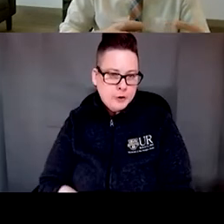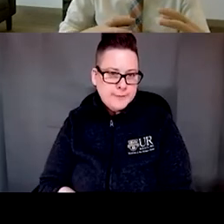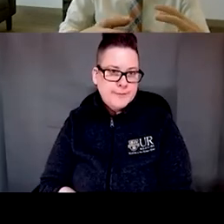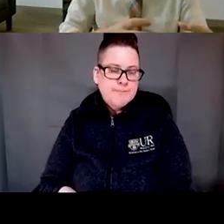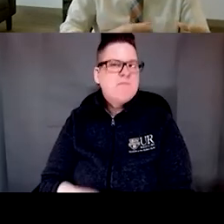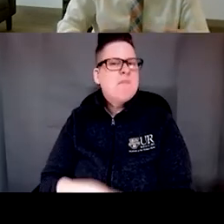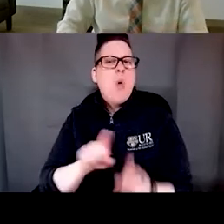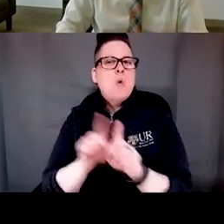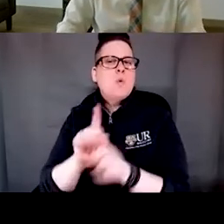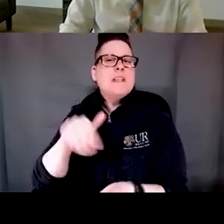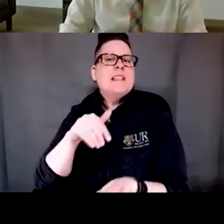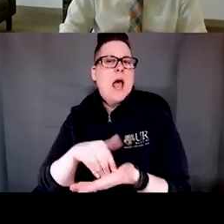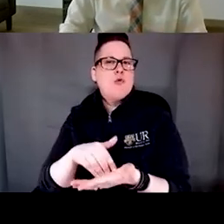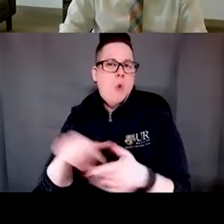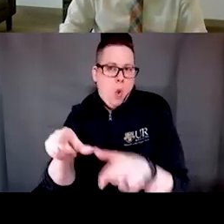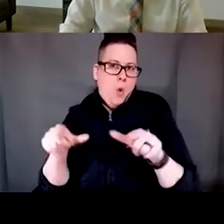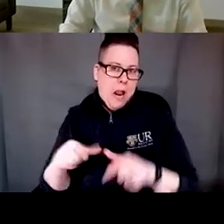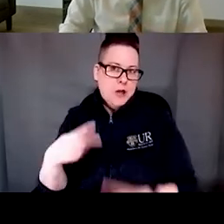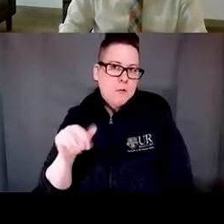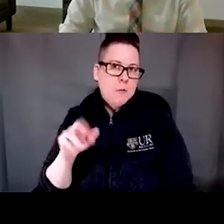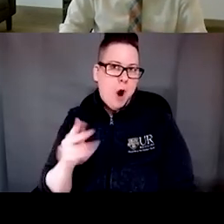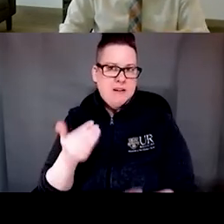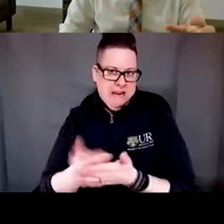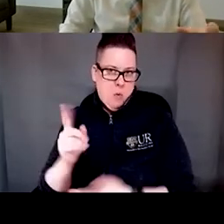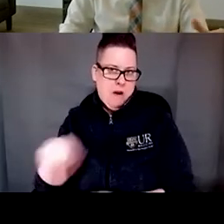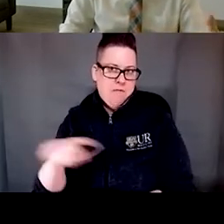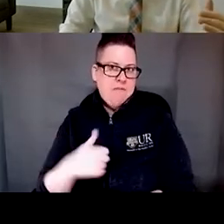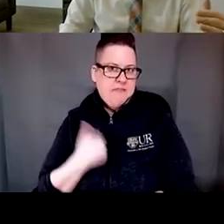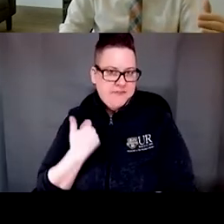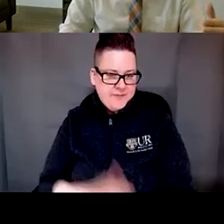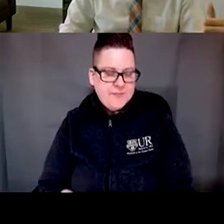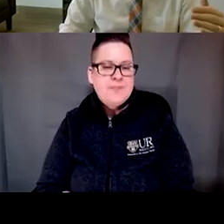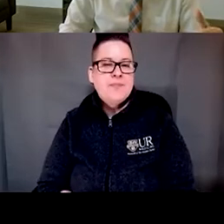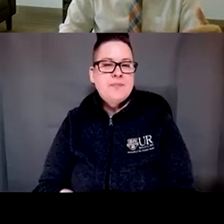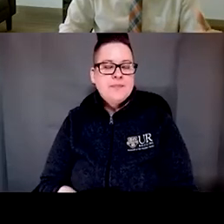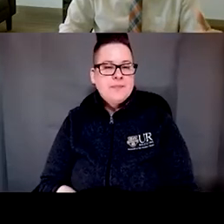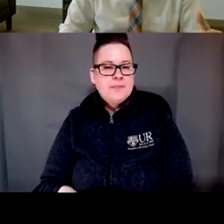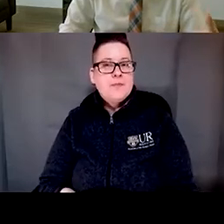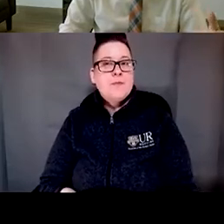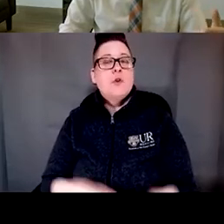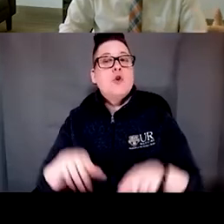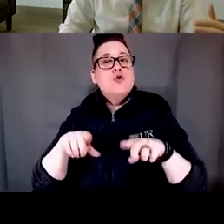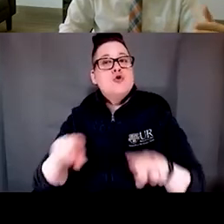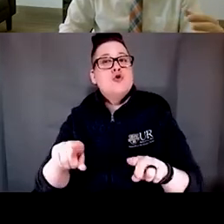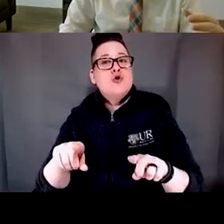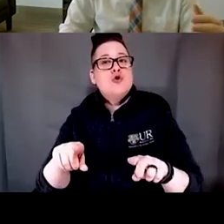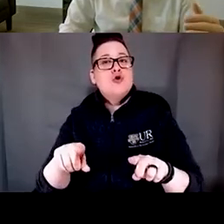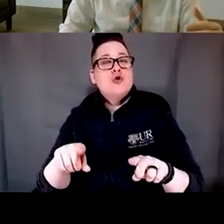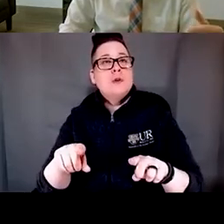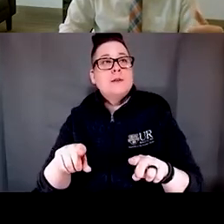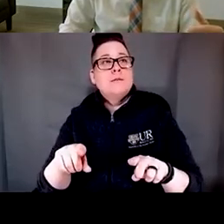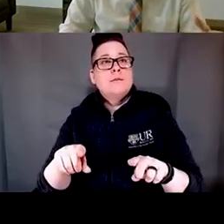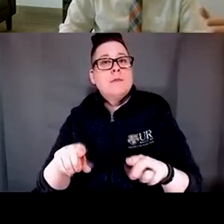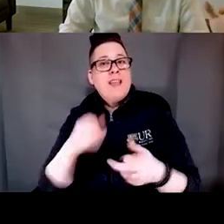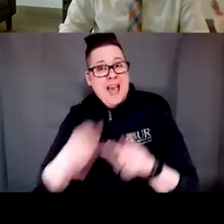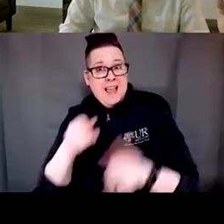to where the participants are. And then during that, during that cool down session or part of